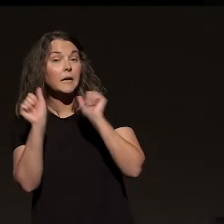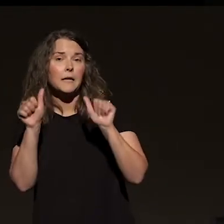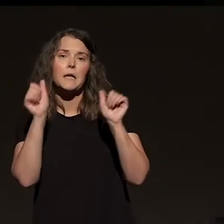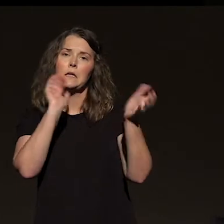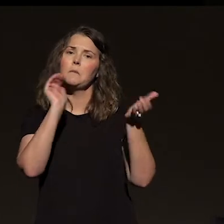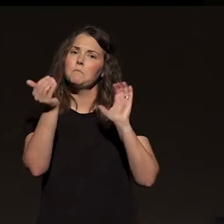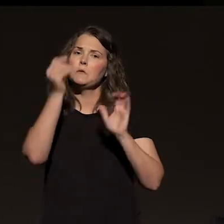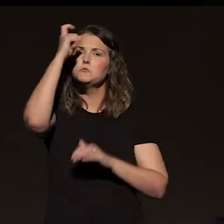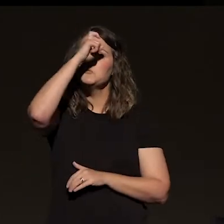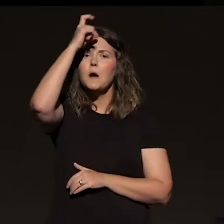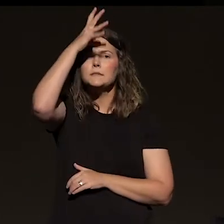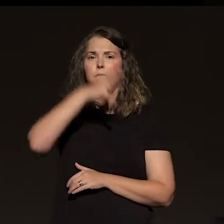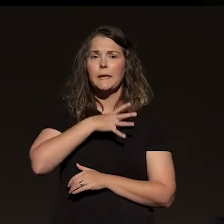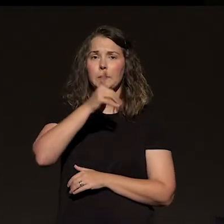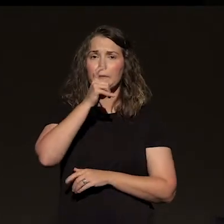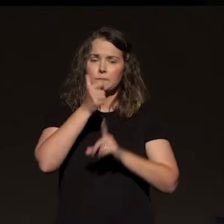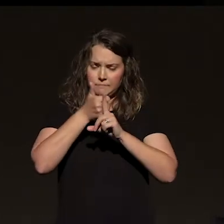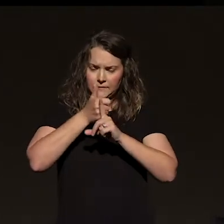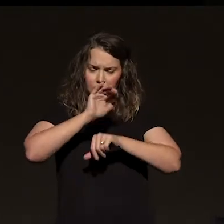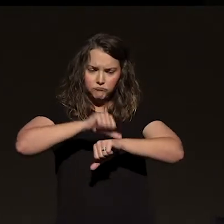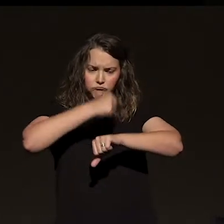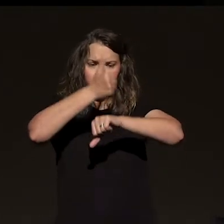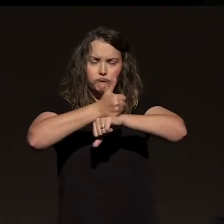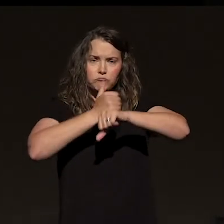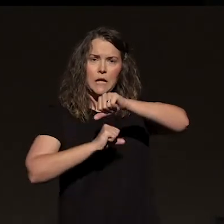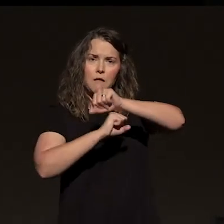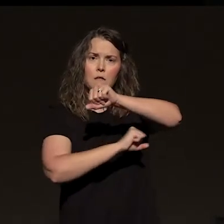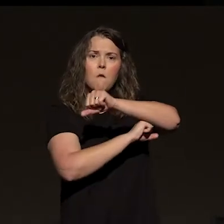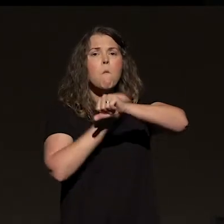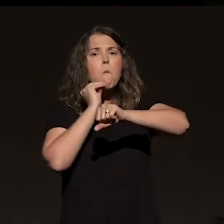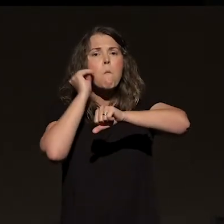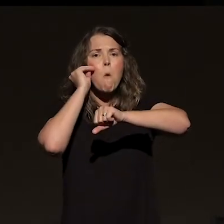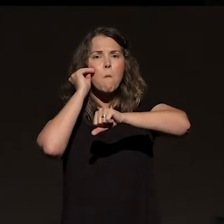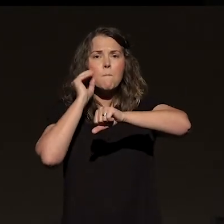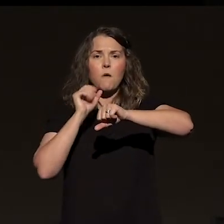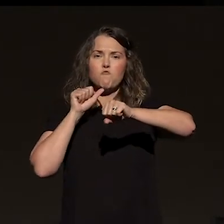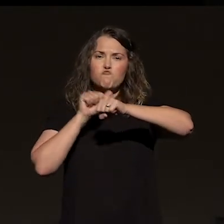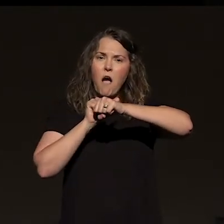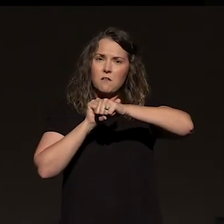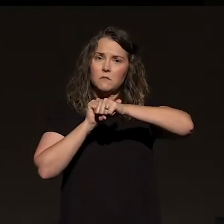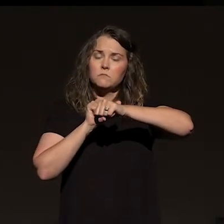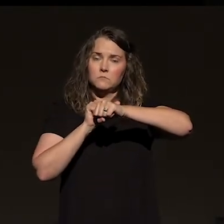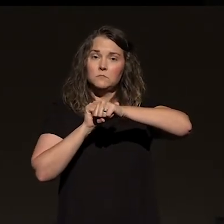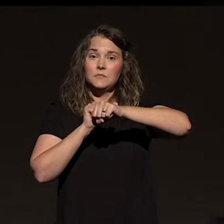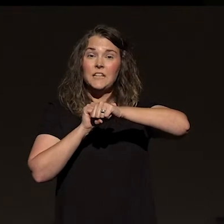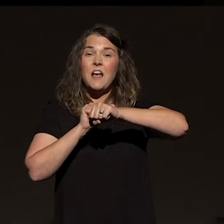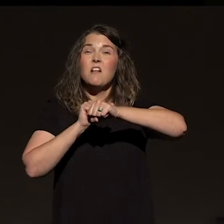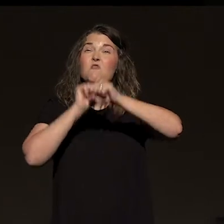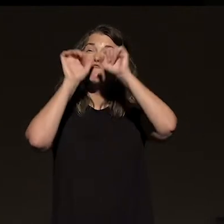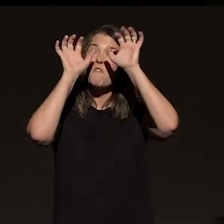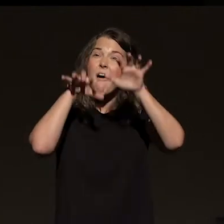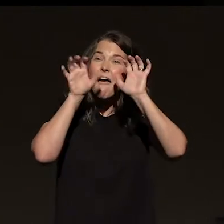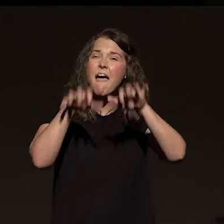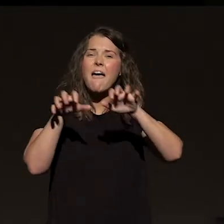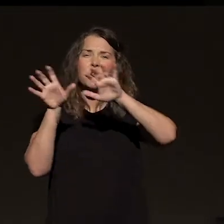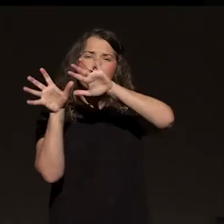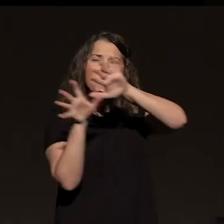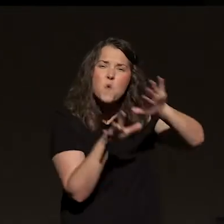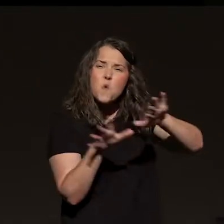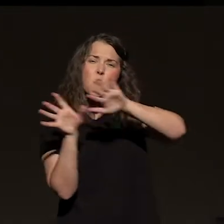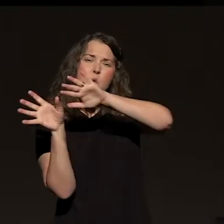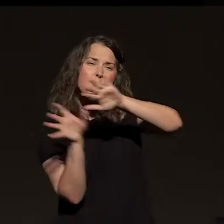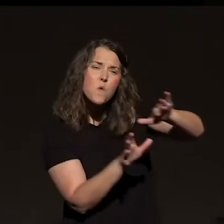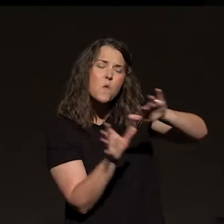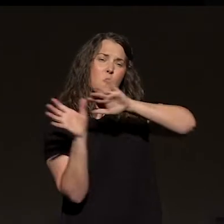a wise man who built his house on the rock and the rain fell and the floods came and the winds blew and